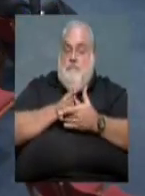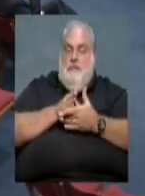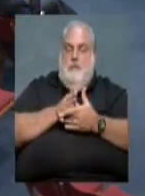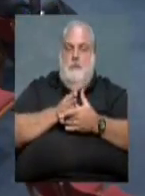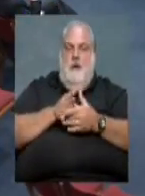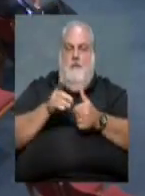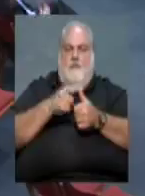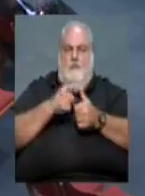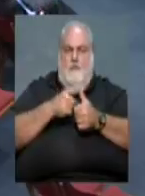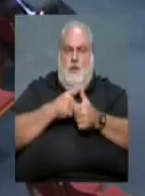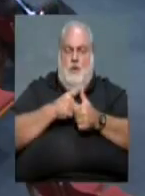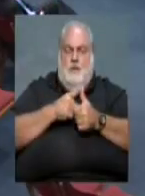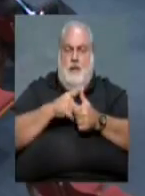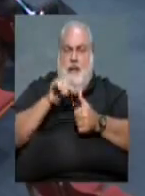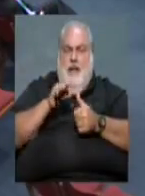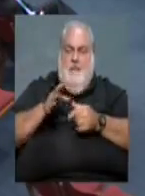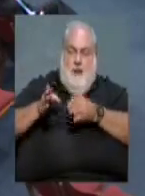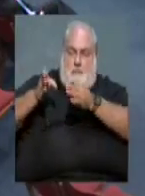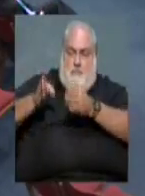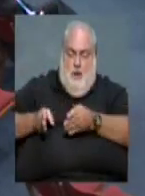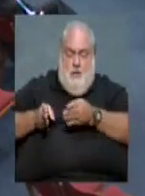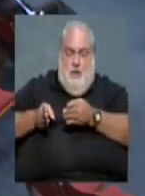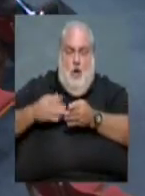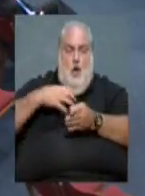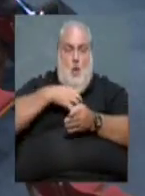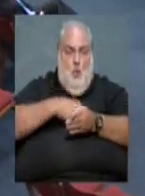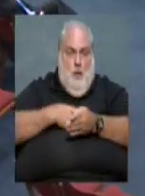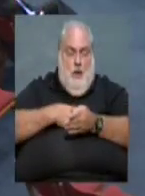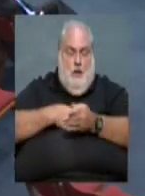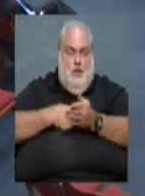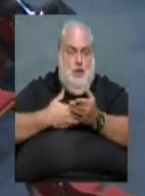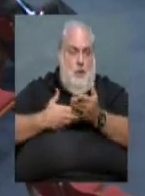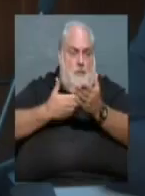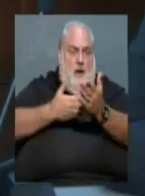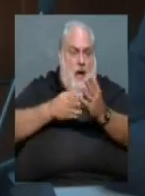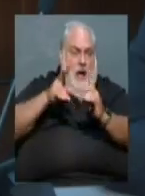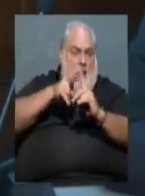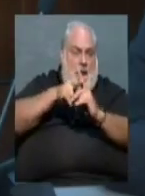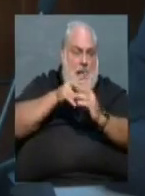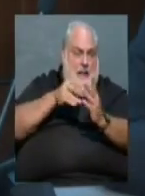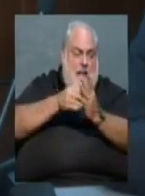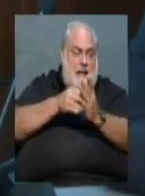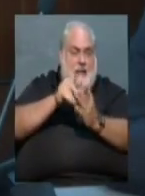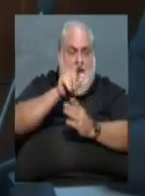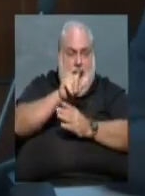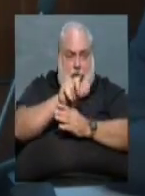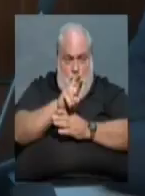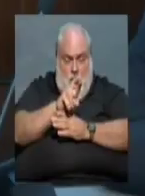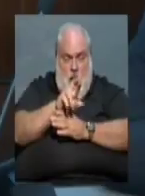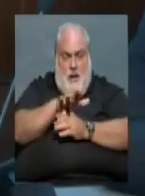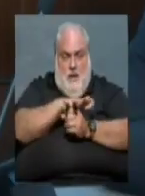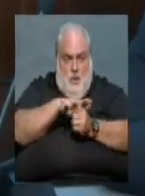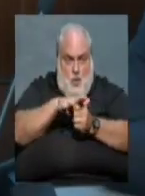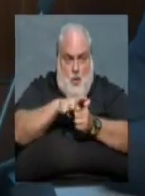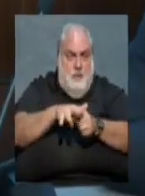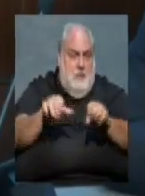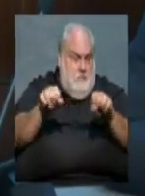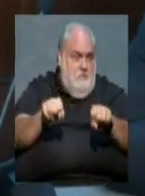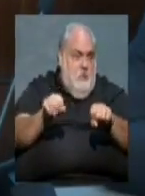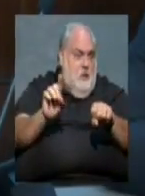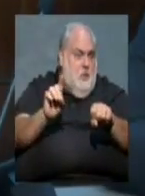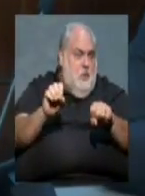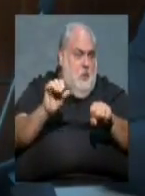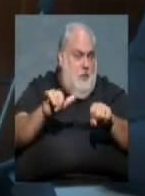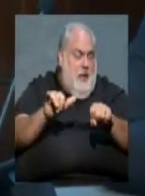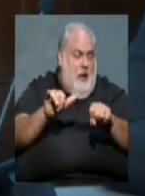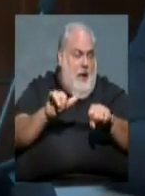First of all, if a merchant wants to bring a hot check warrant to the Little Rock District Court, they can do that. And they'll